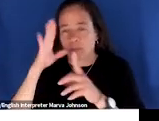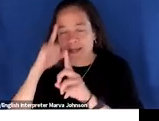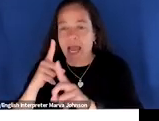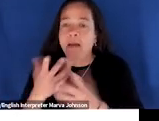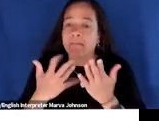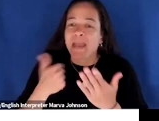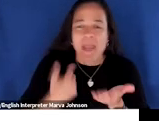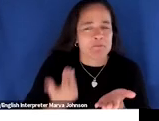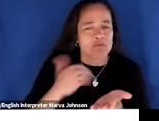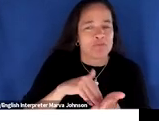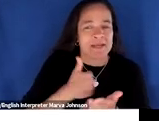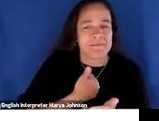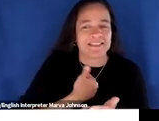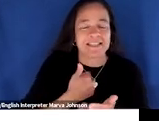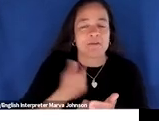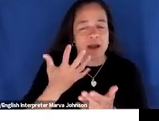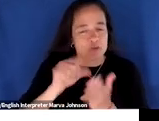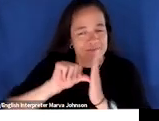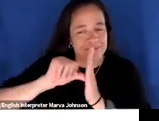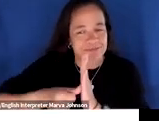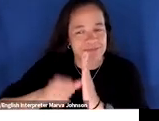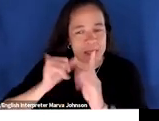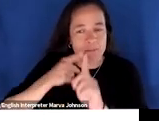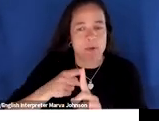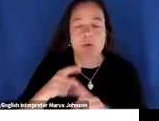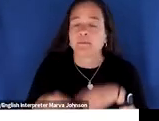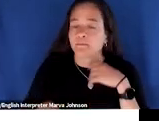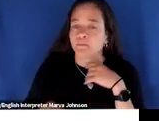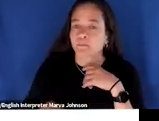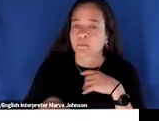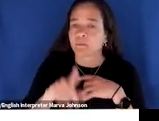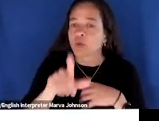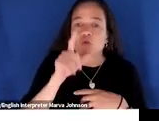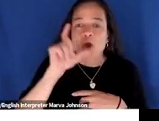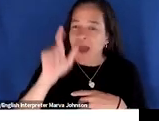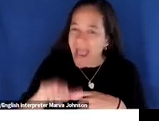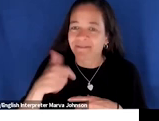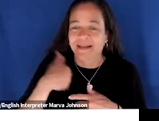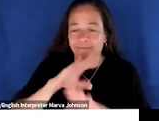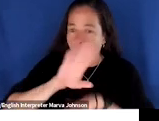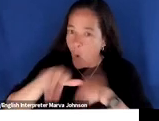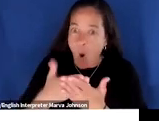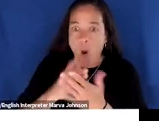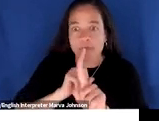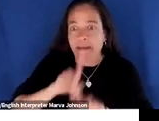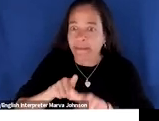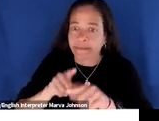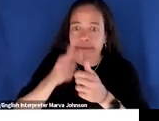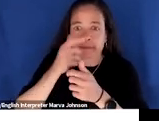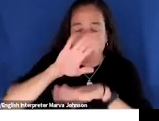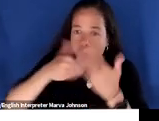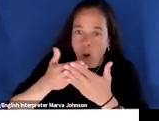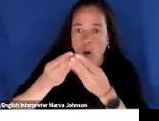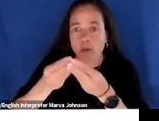myself here but i just really want to drive this point home you don't have to have all the answers what you want to convey to your